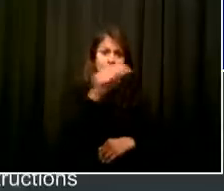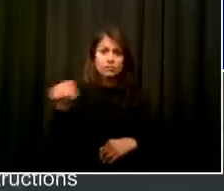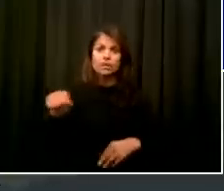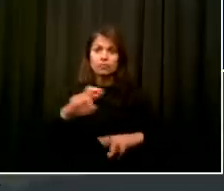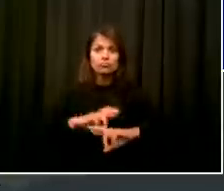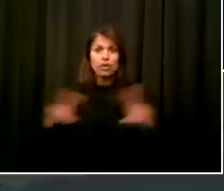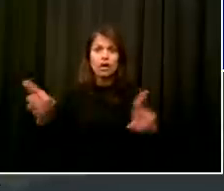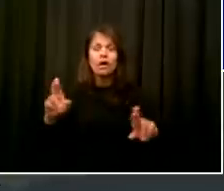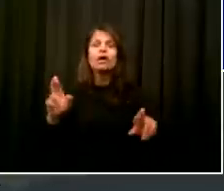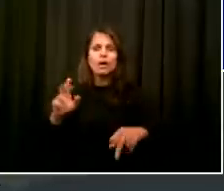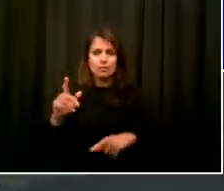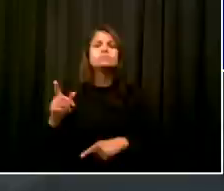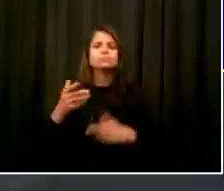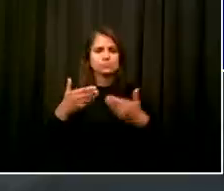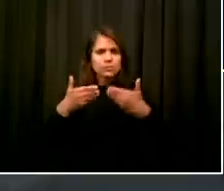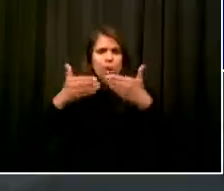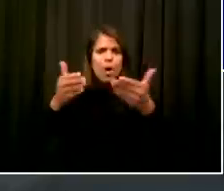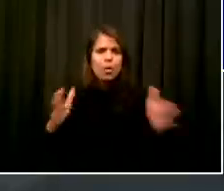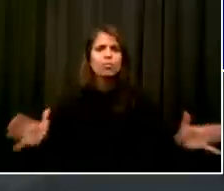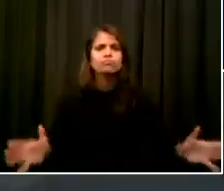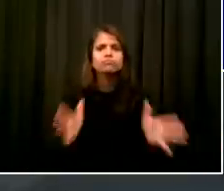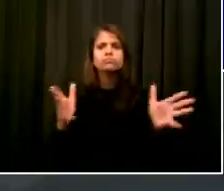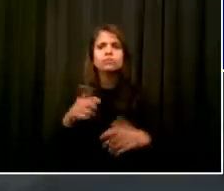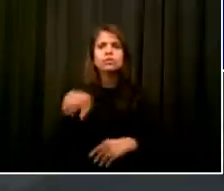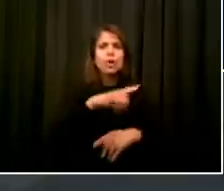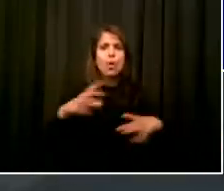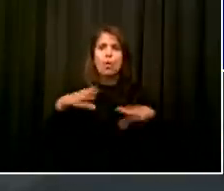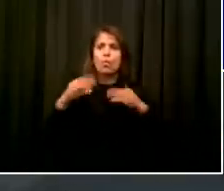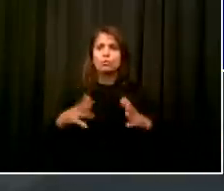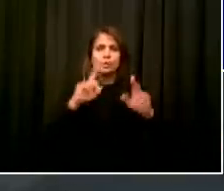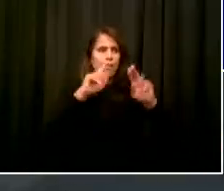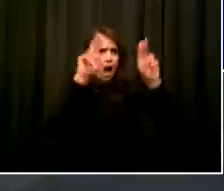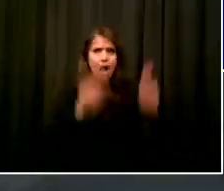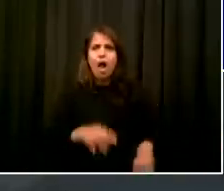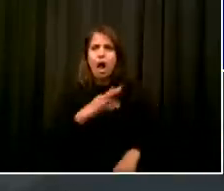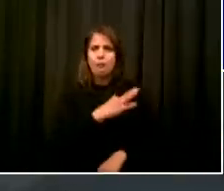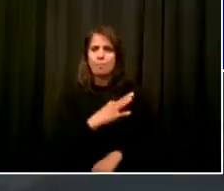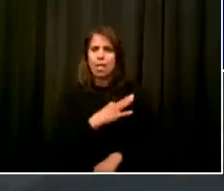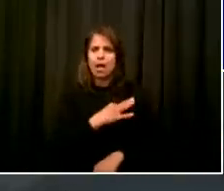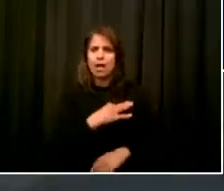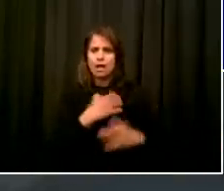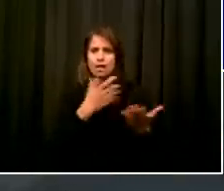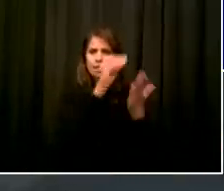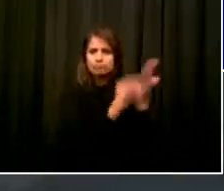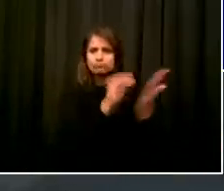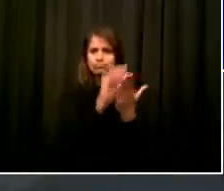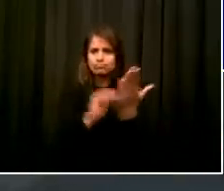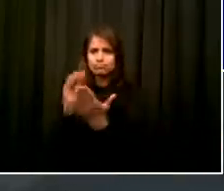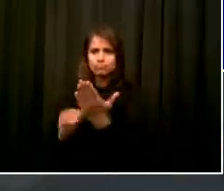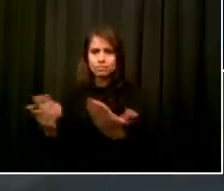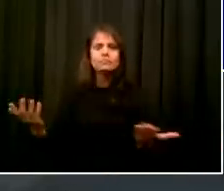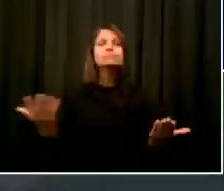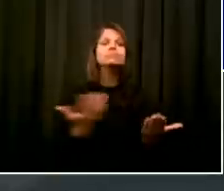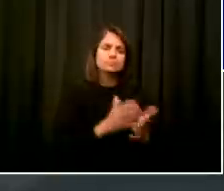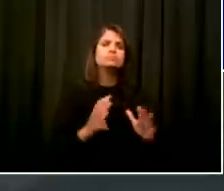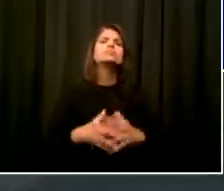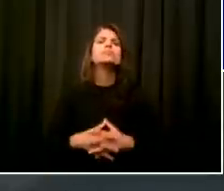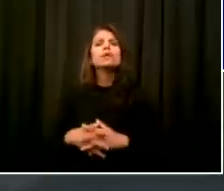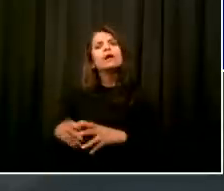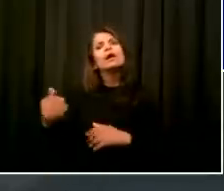to certify, though, that you understand the rules, that you will put in your SLA information, and then you'll be good to go.